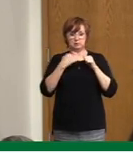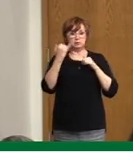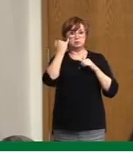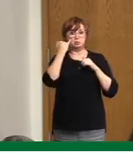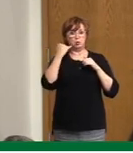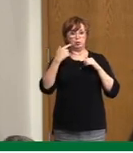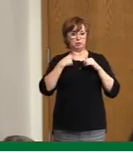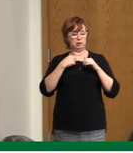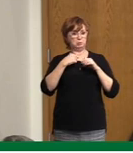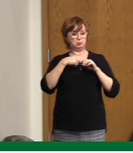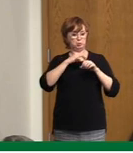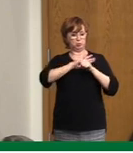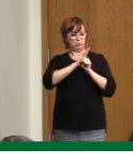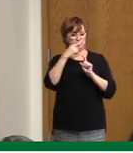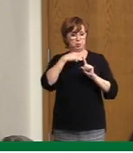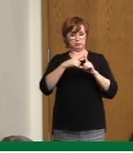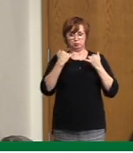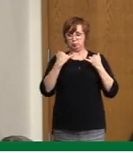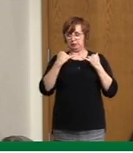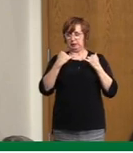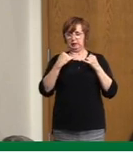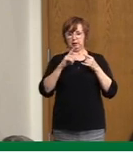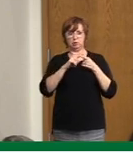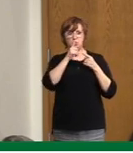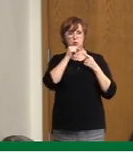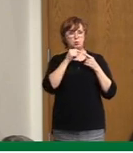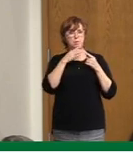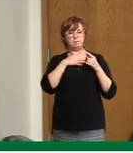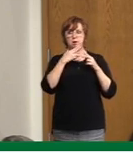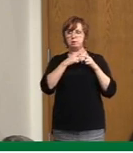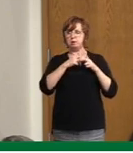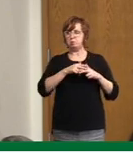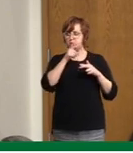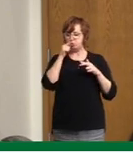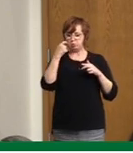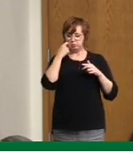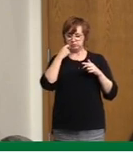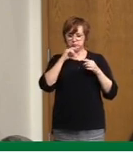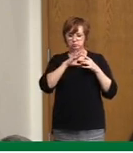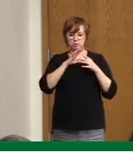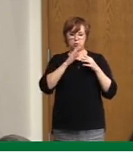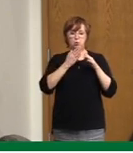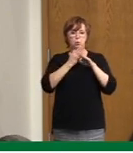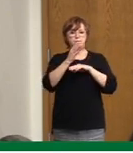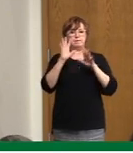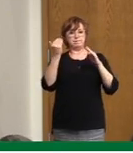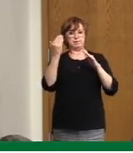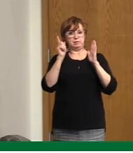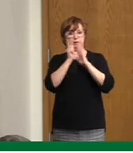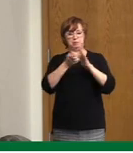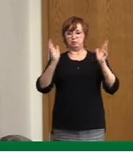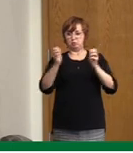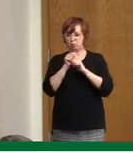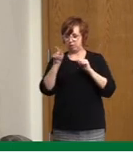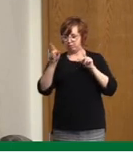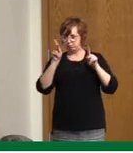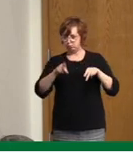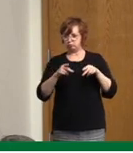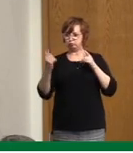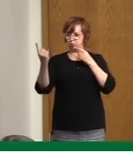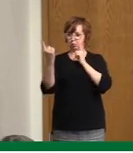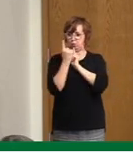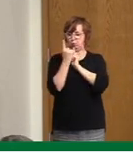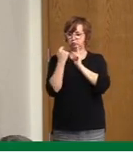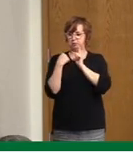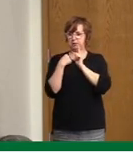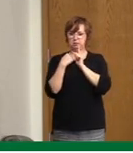you can say was a close contact, closer than two meters without a mask for more than 15 minutes, and if you look back three days because